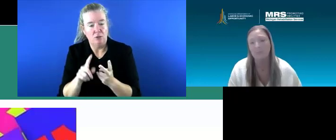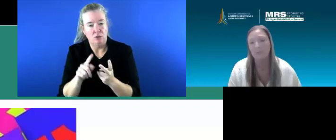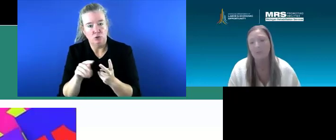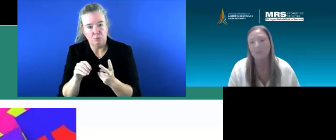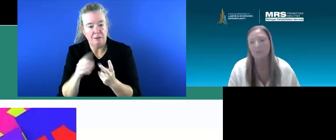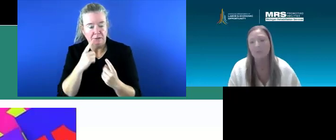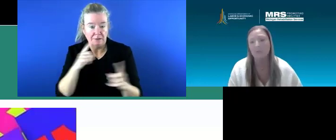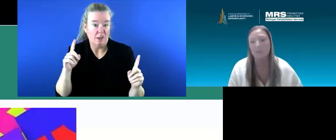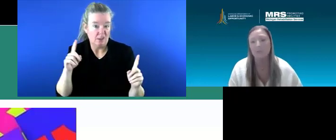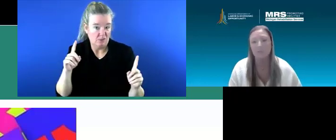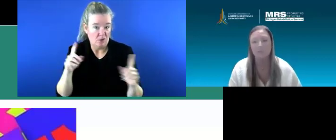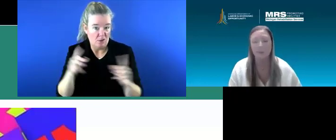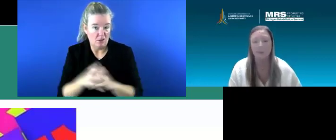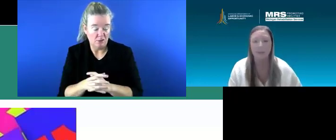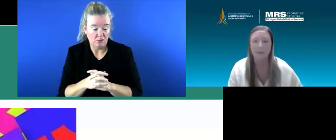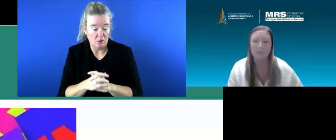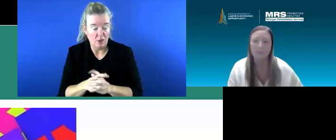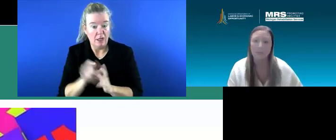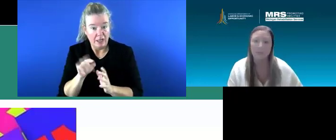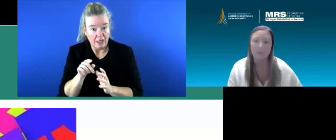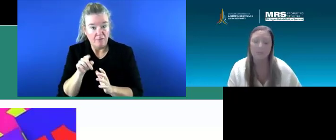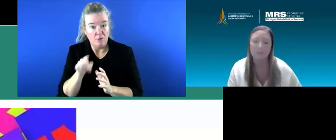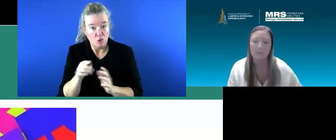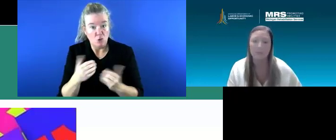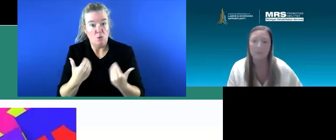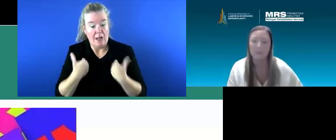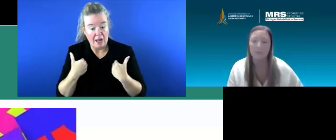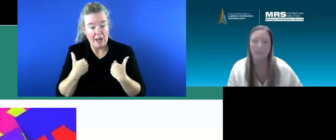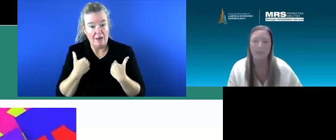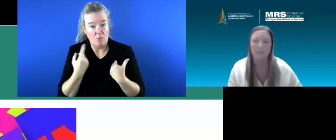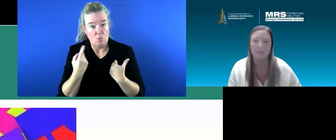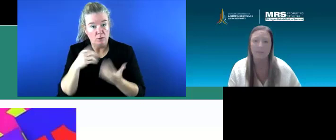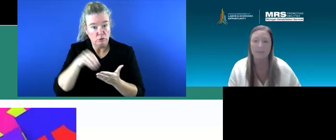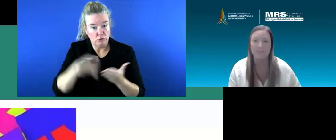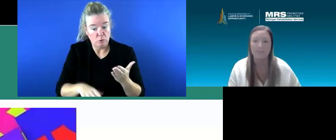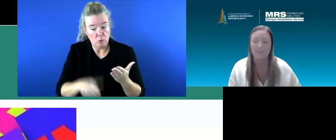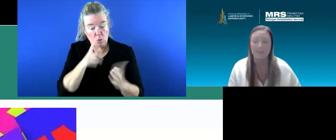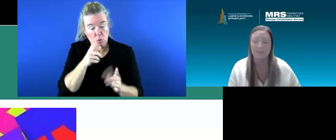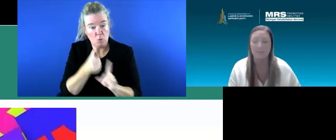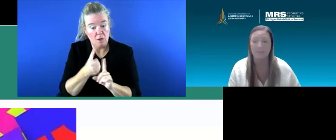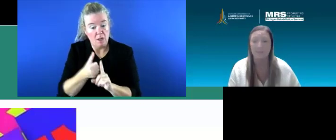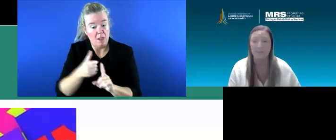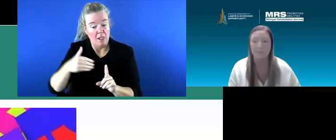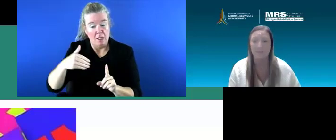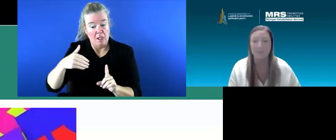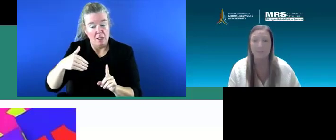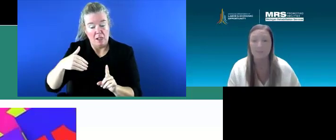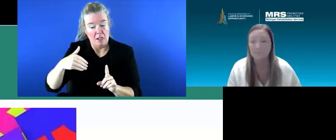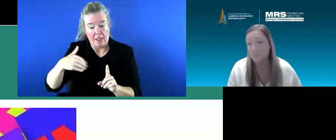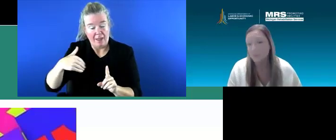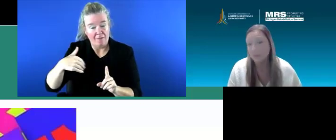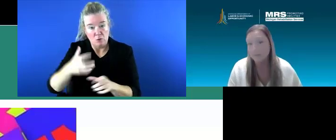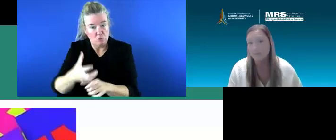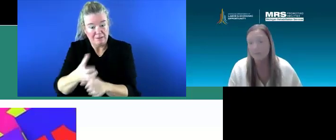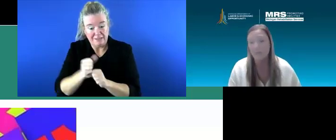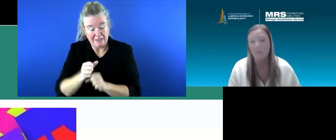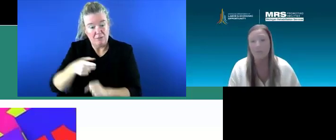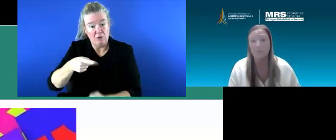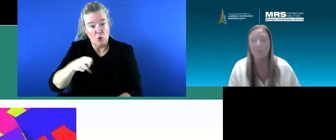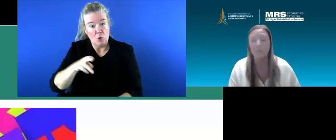successful. So if you have a student that hasn't, um, received pre-ETS in